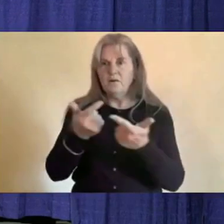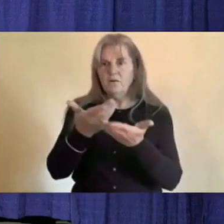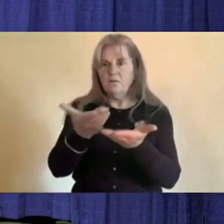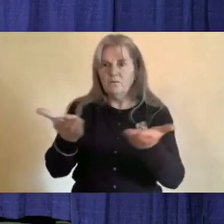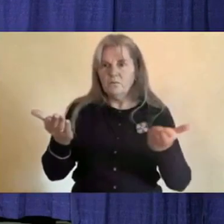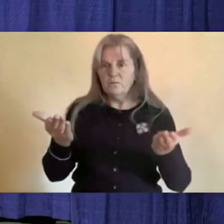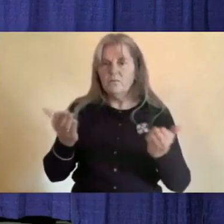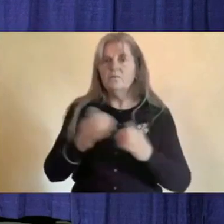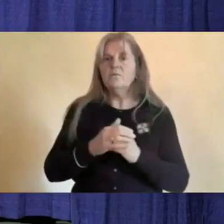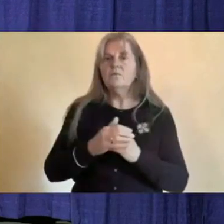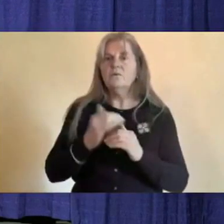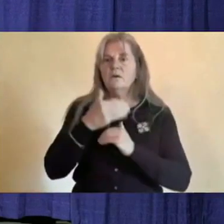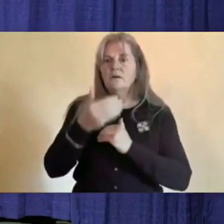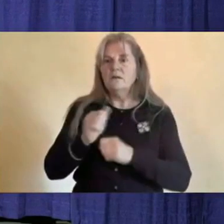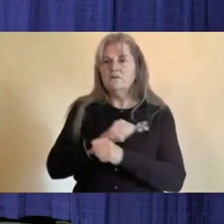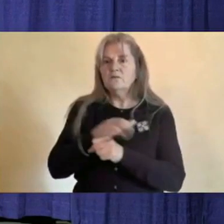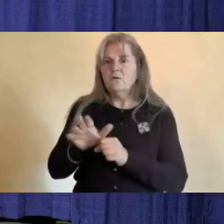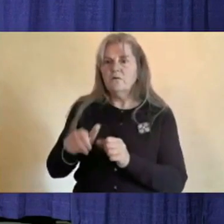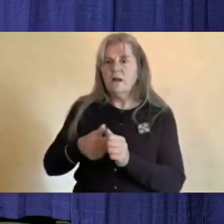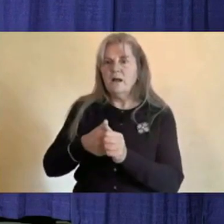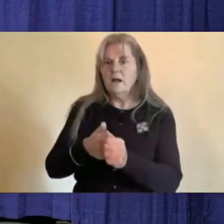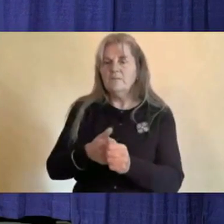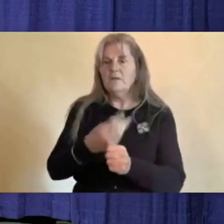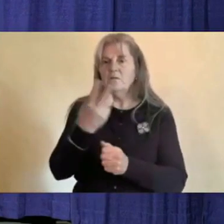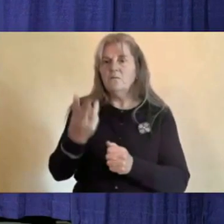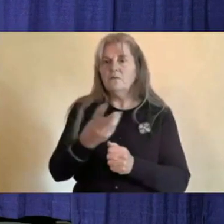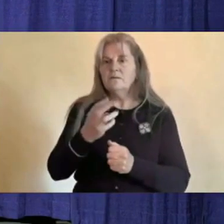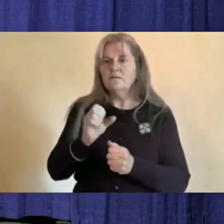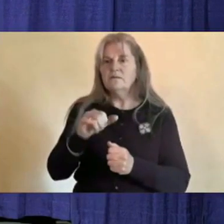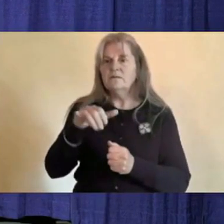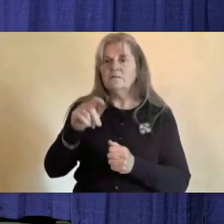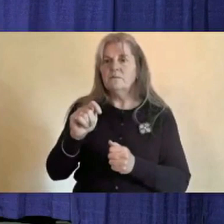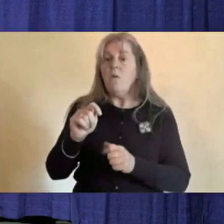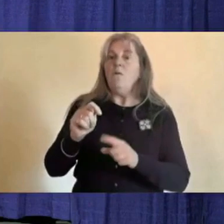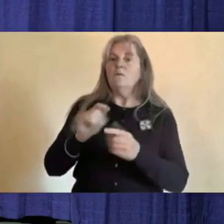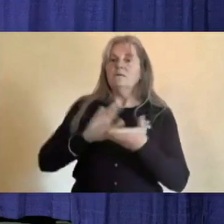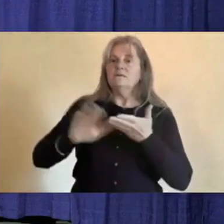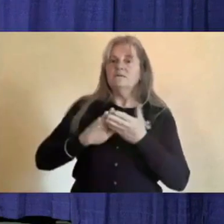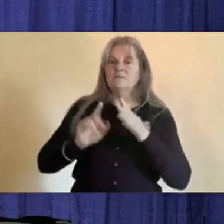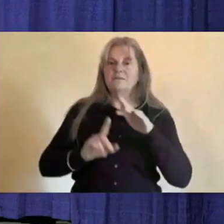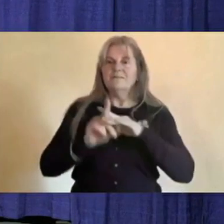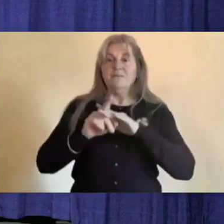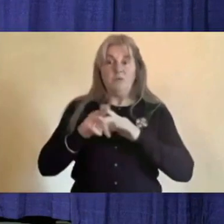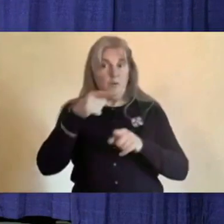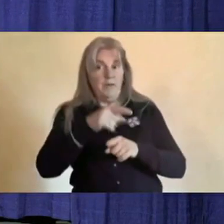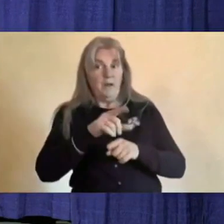next COVID-19 update is scheduled for Wednesday, September. Oh, sorry. Are you there, Laura?